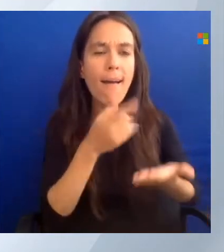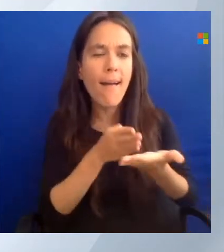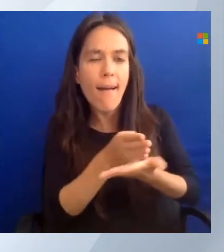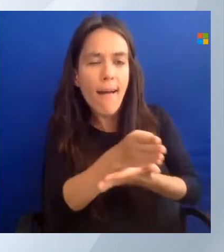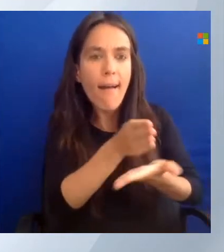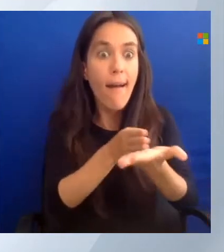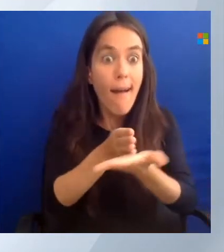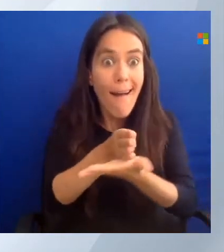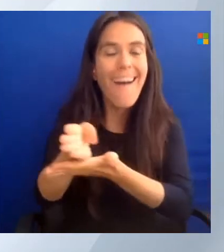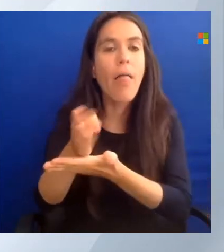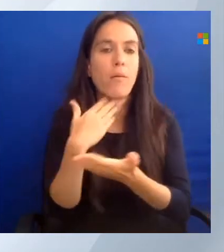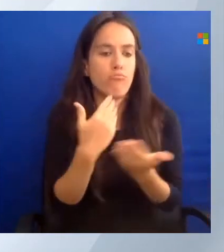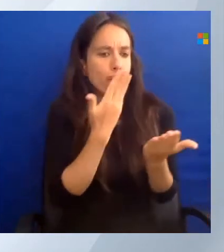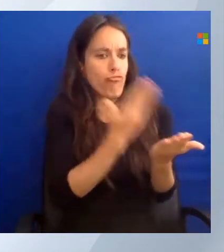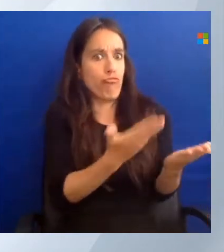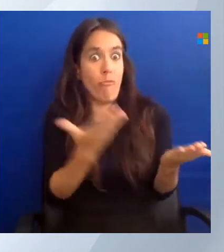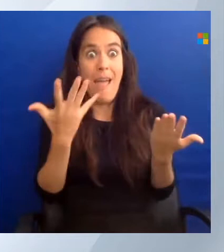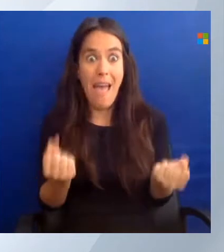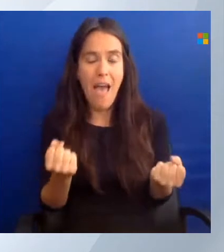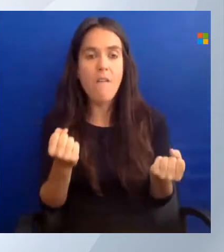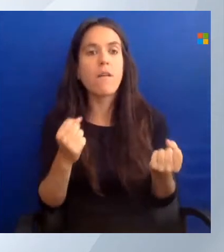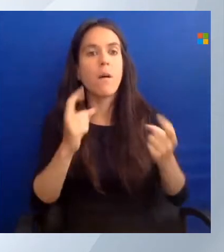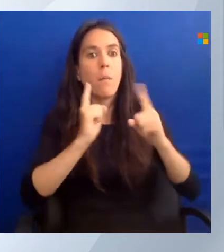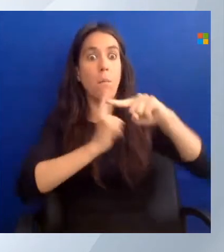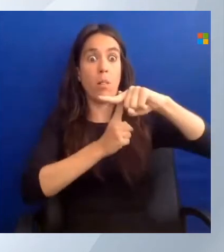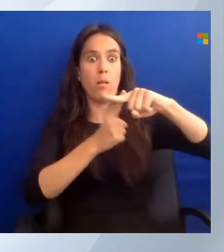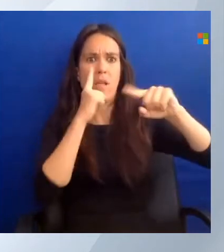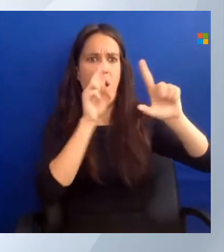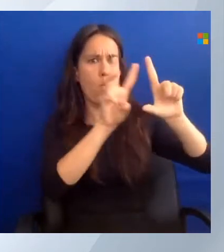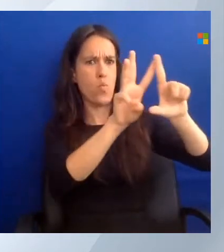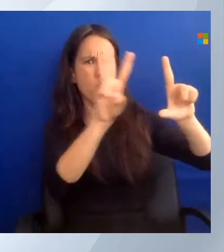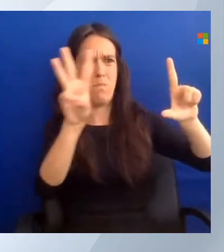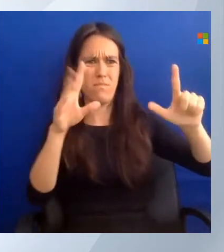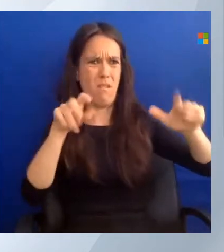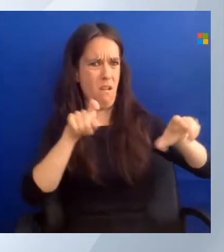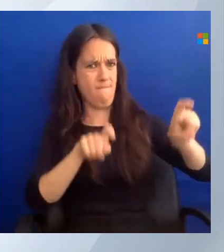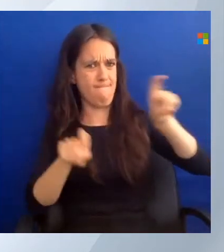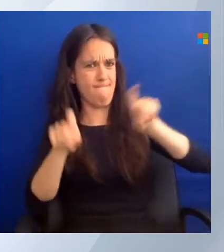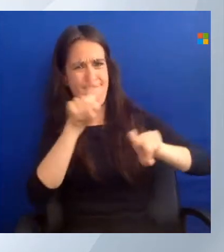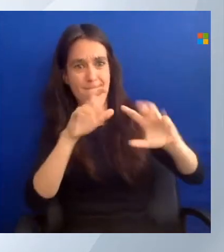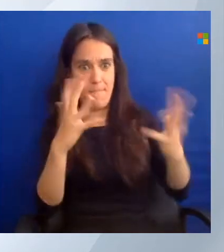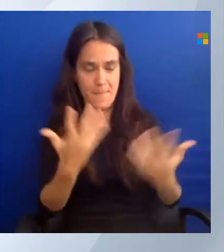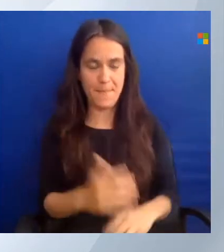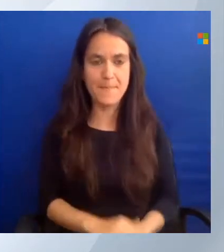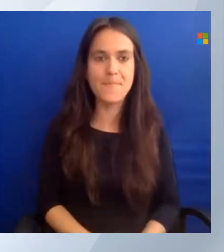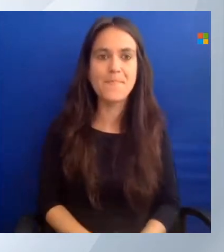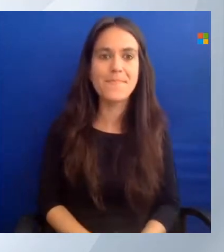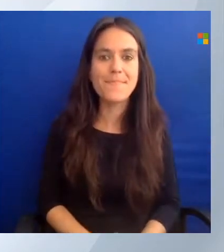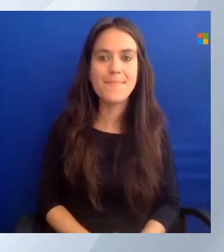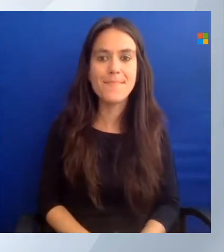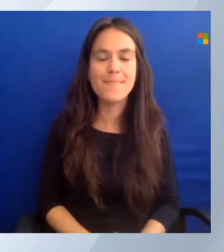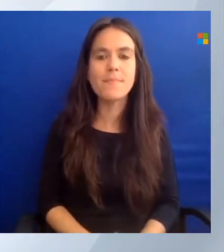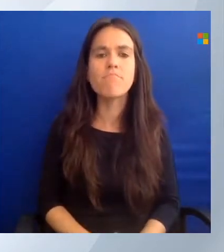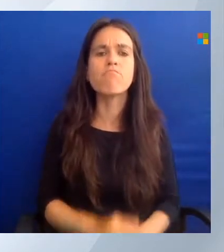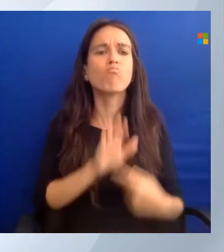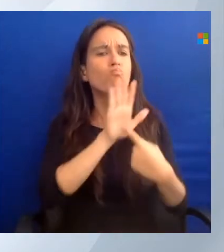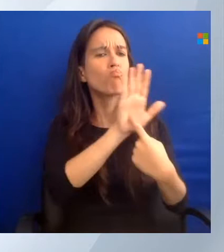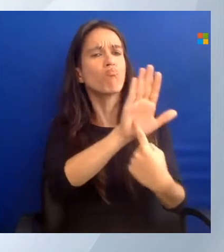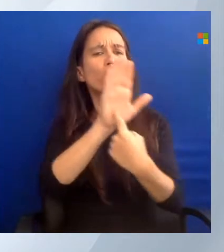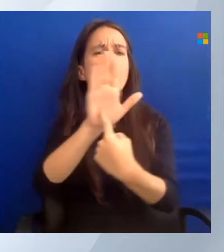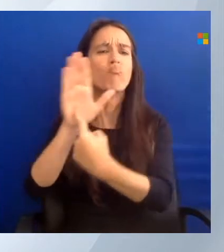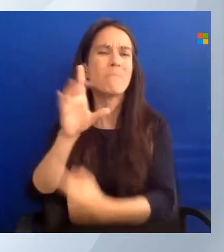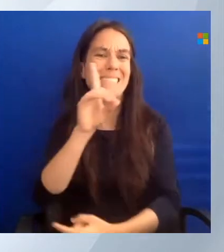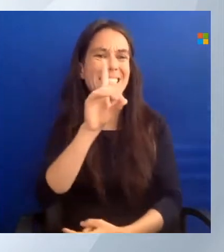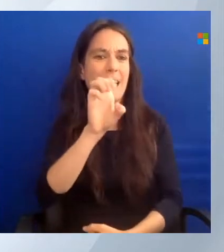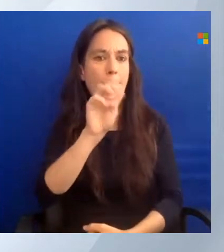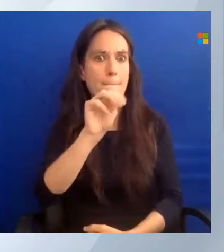how the portal can be used for it. There's going to be a lot of demos because I'd like to just show you how you